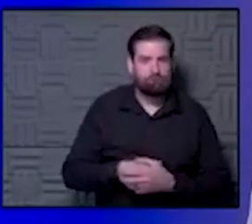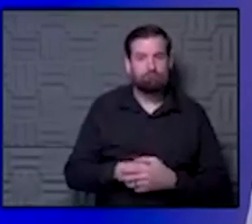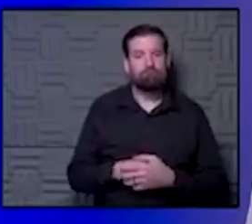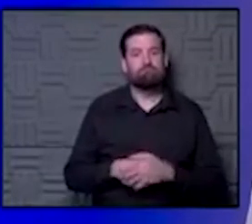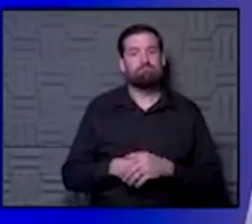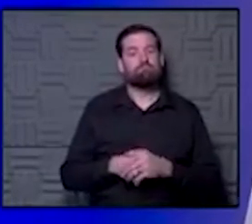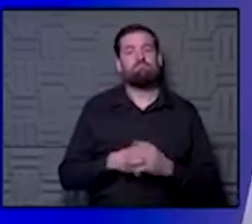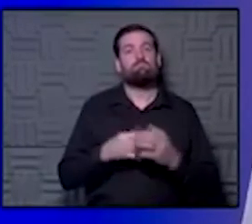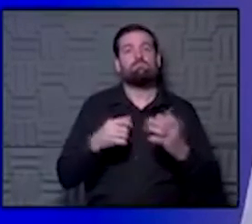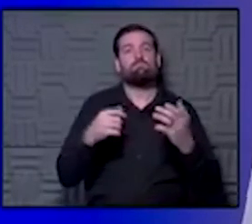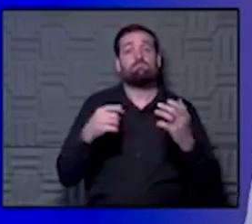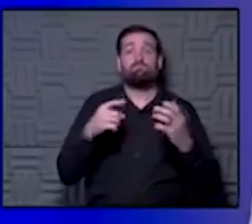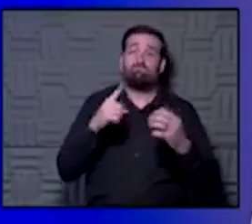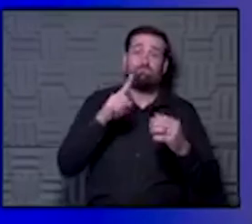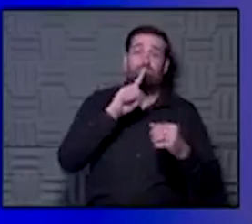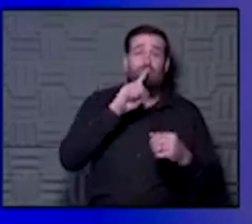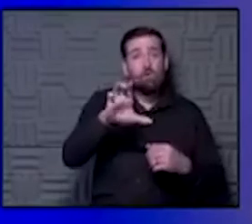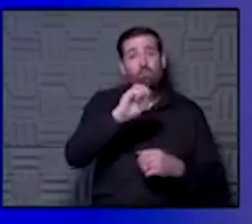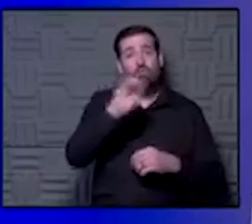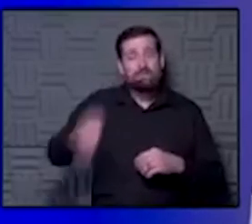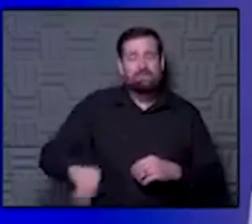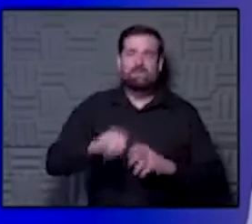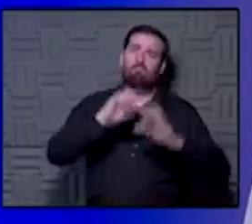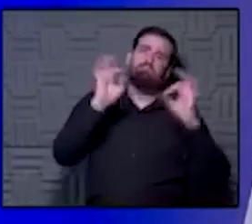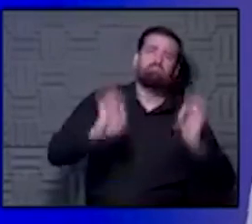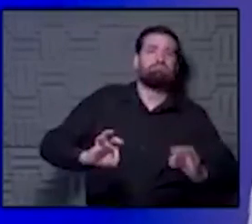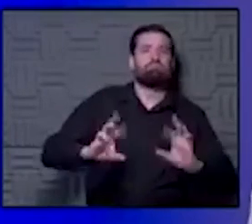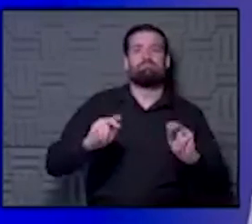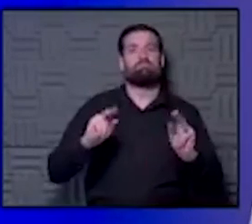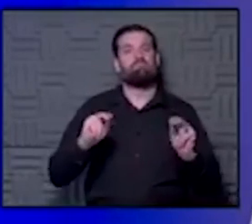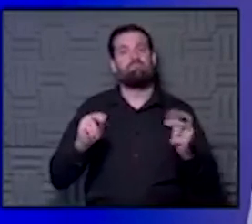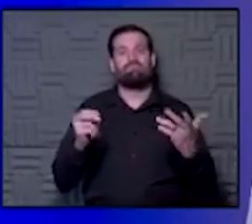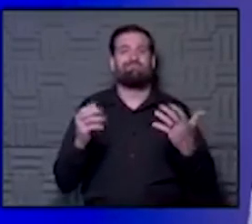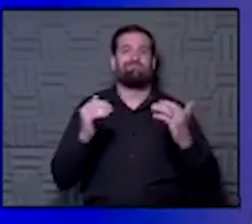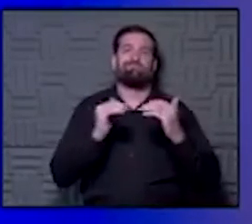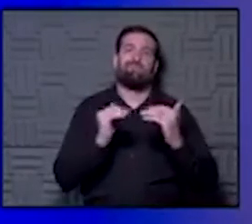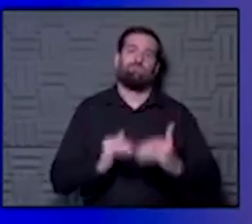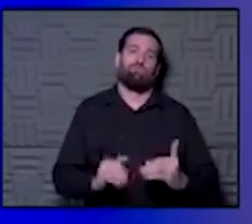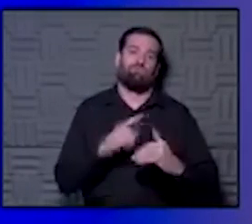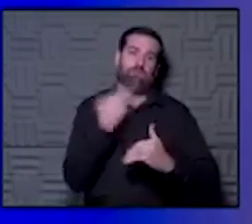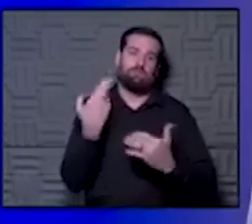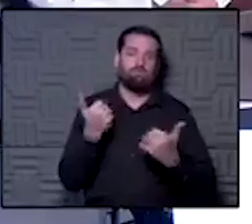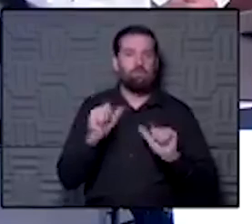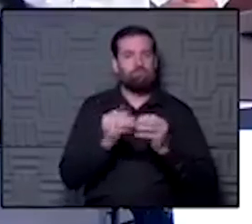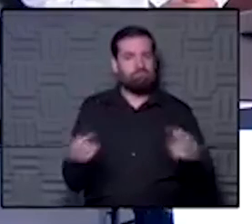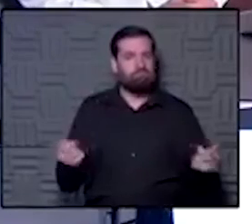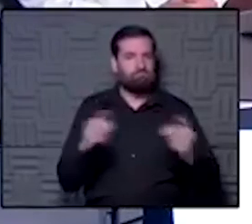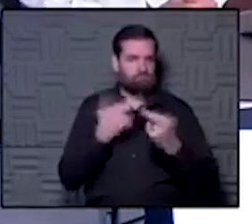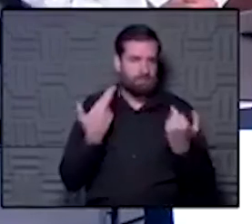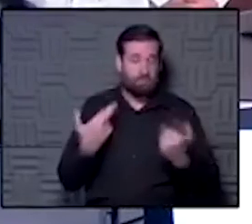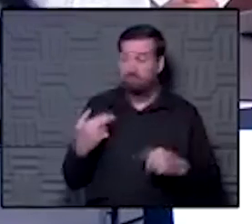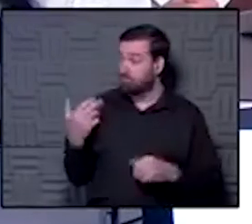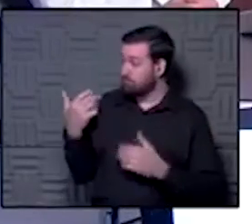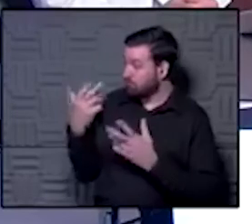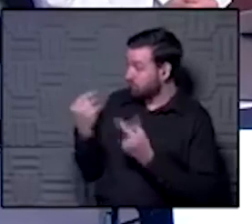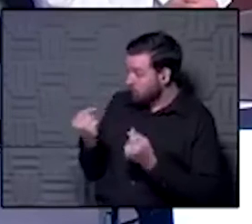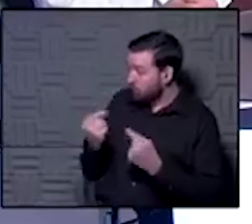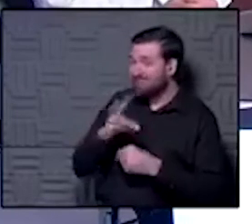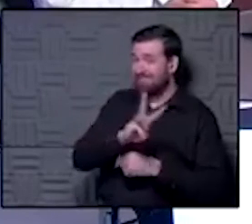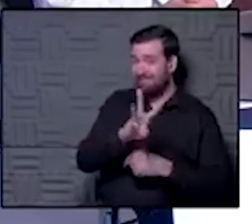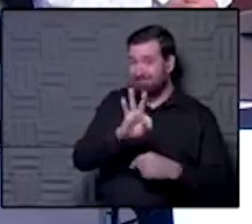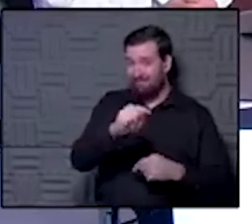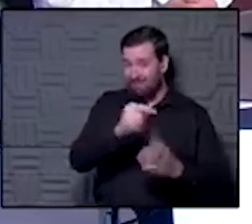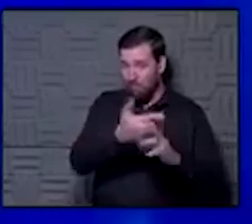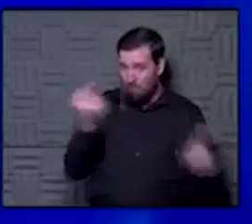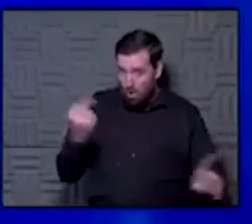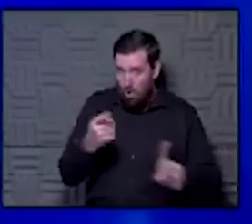is complete 100% black and white. It's all levels of risk and risk mitigation. And the way you handle it is to stay six feet apart and wear a mask.